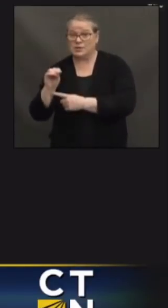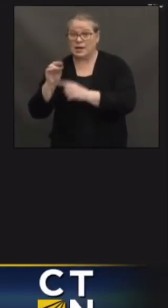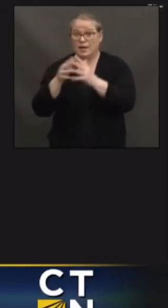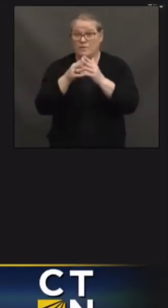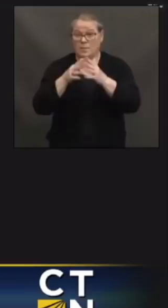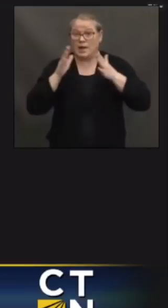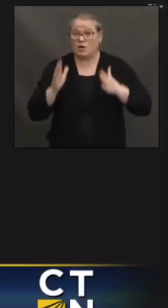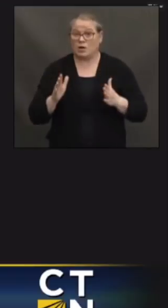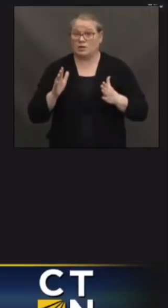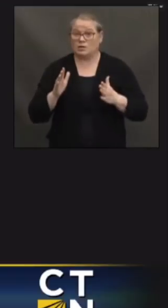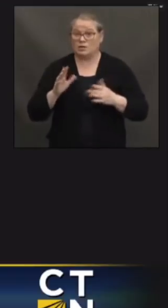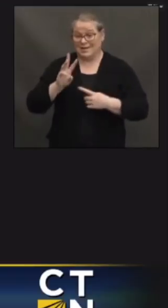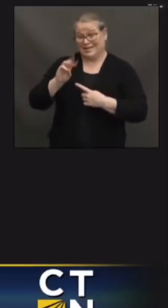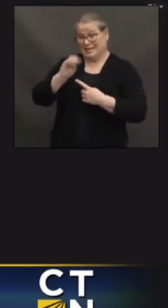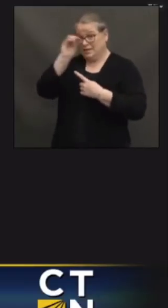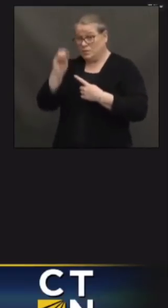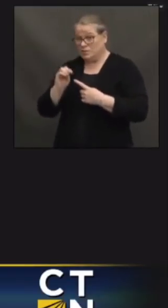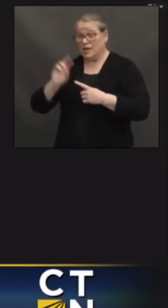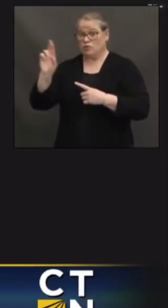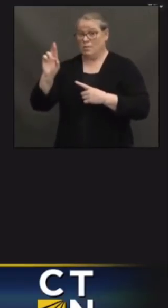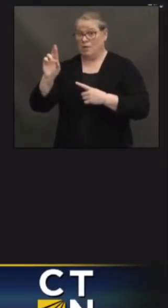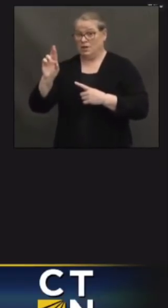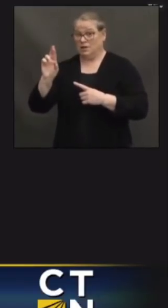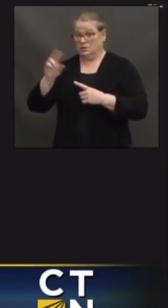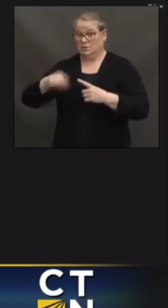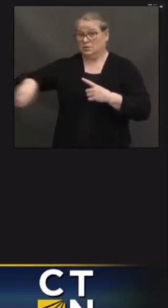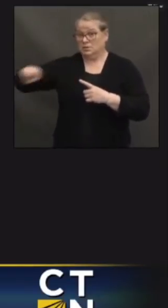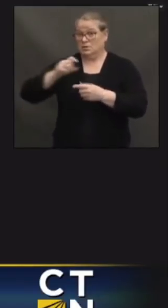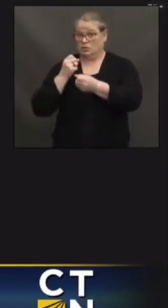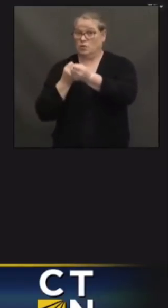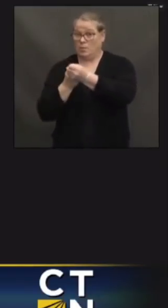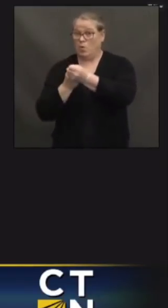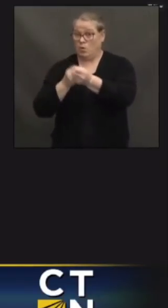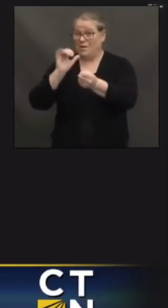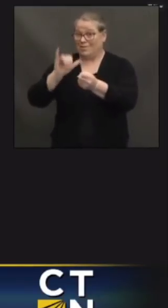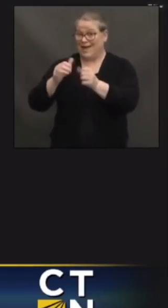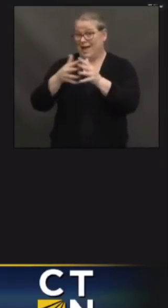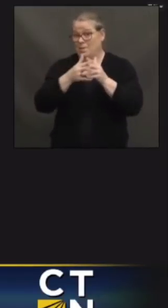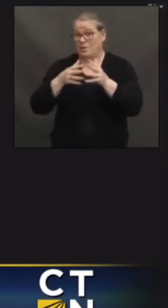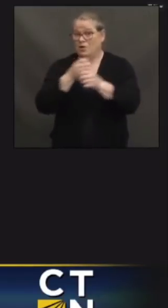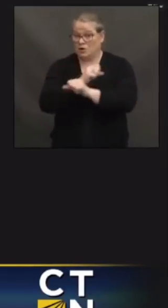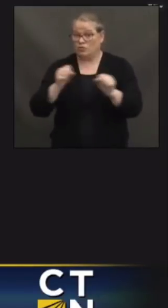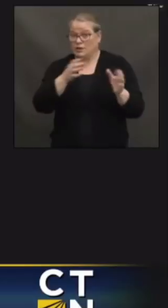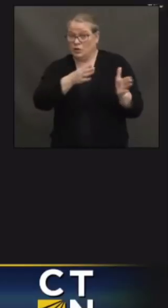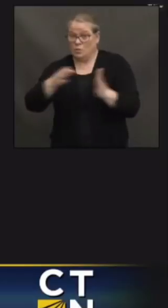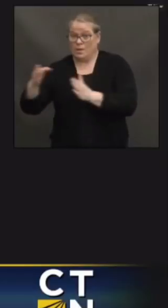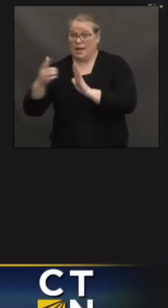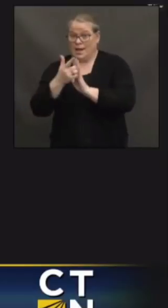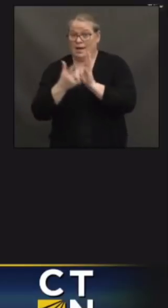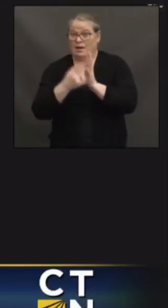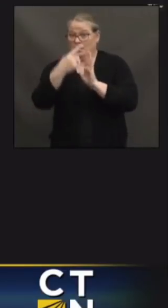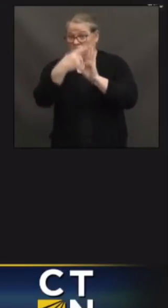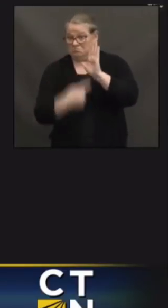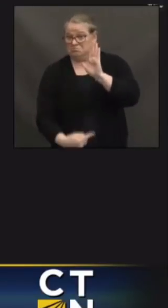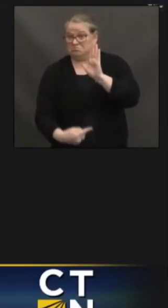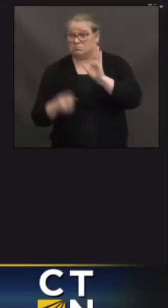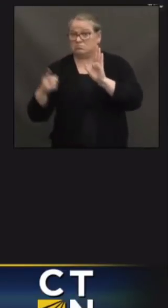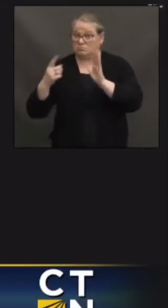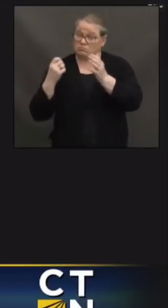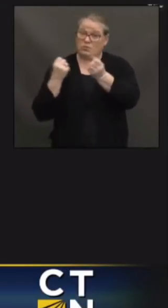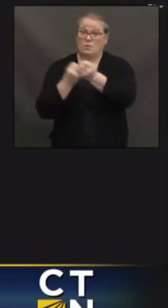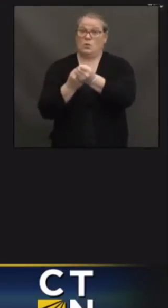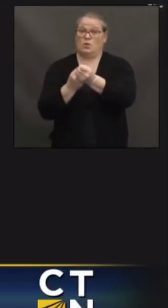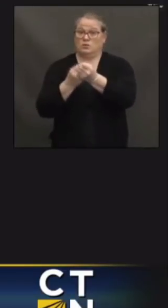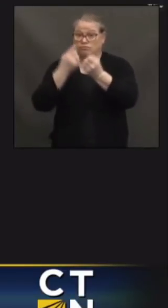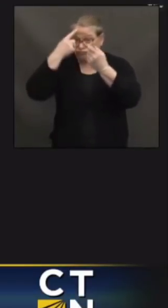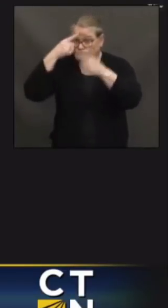including 60% of Republicans, support what's in the American Rescue Plan. This is a package that has